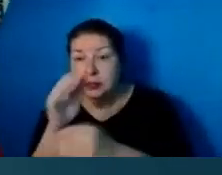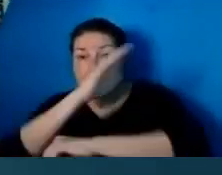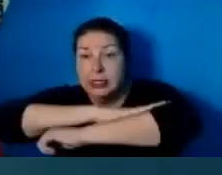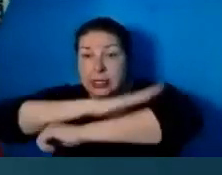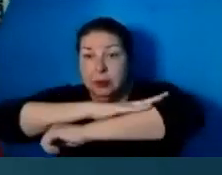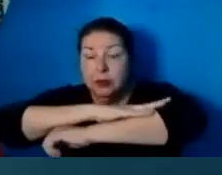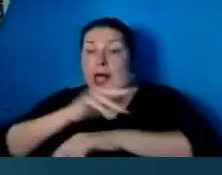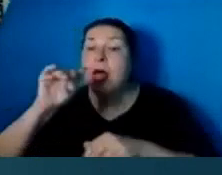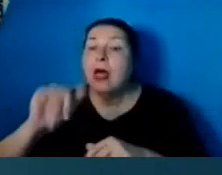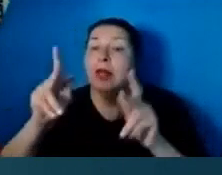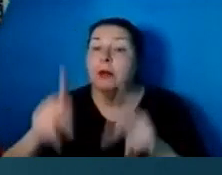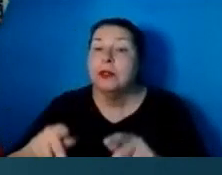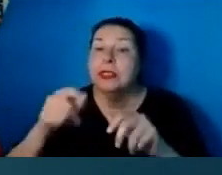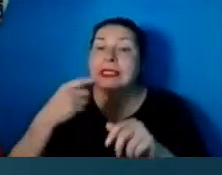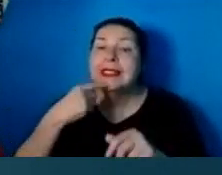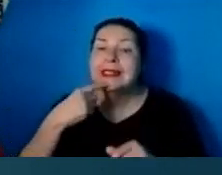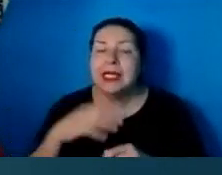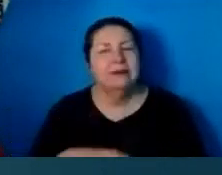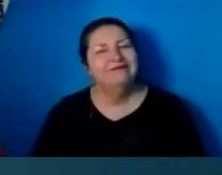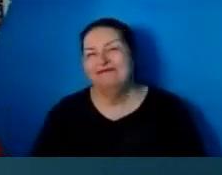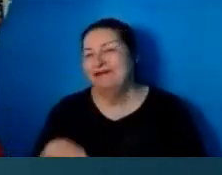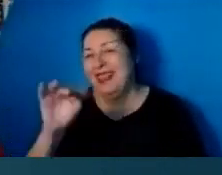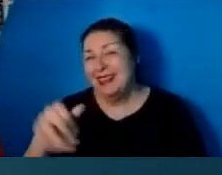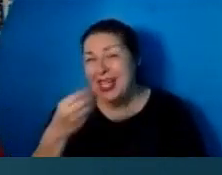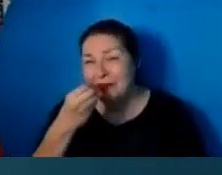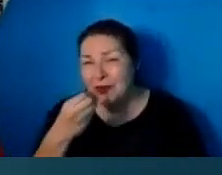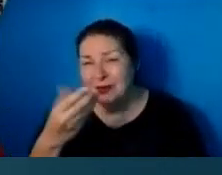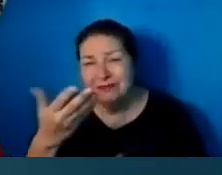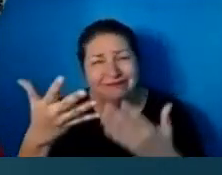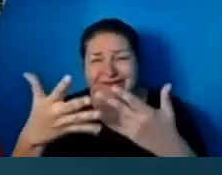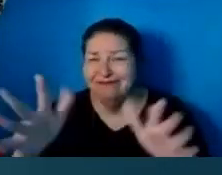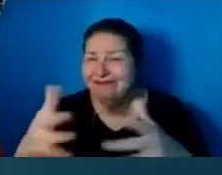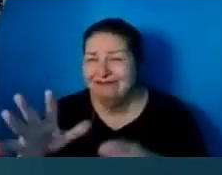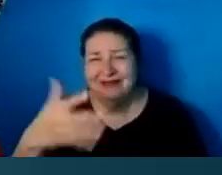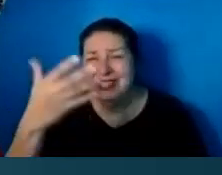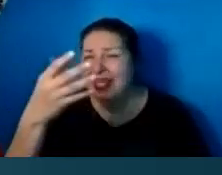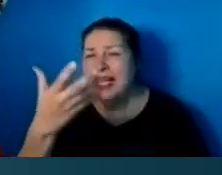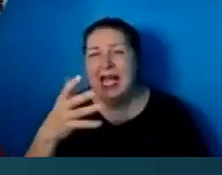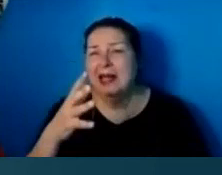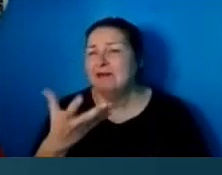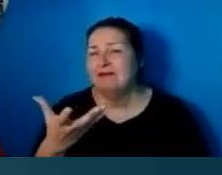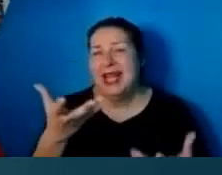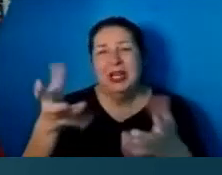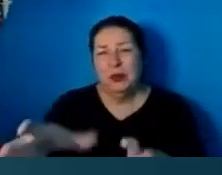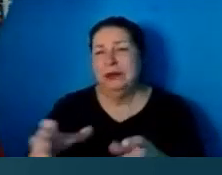don't want the food that you have put in front of me. I would rather continue to starve.